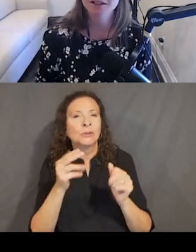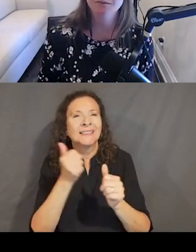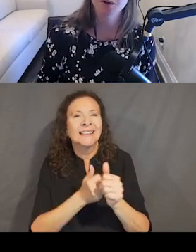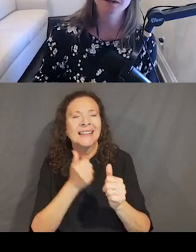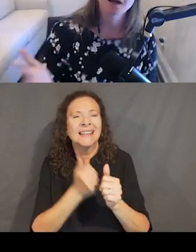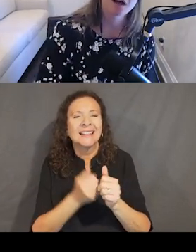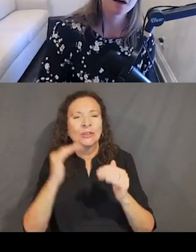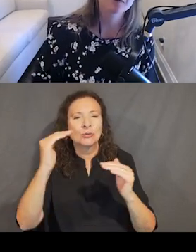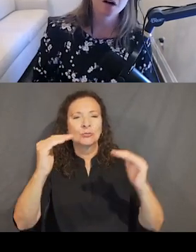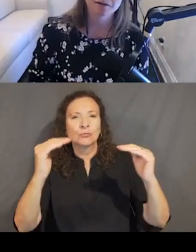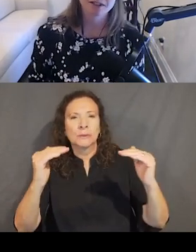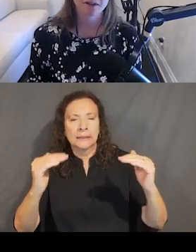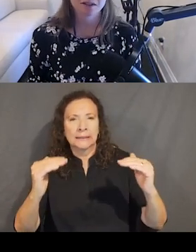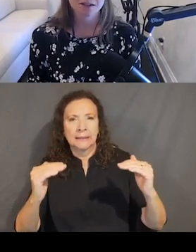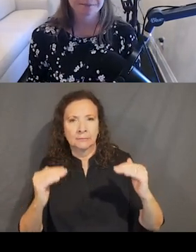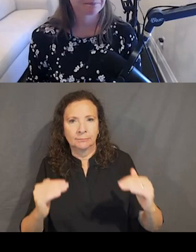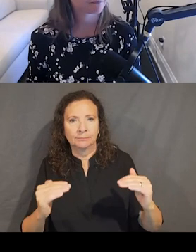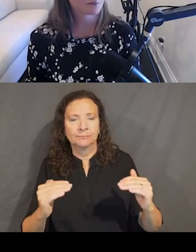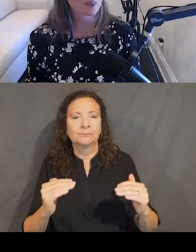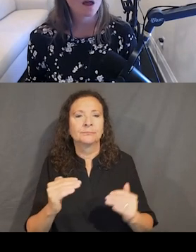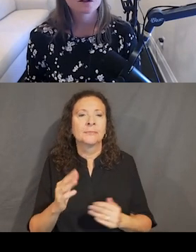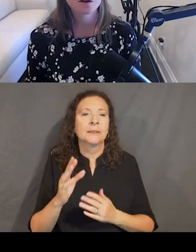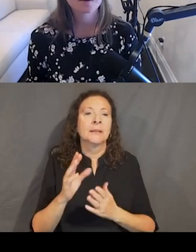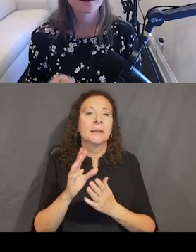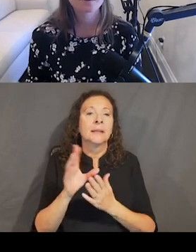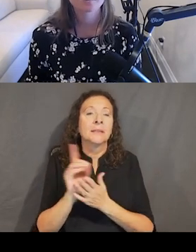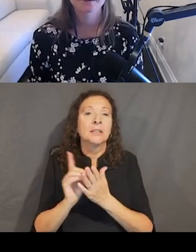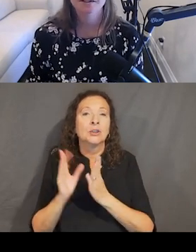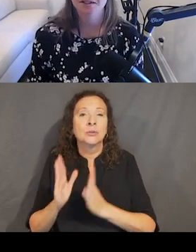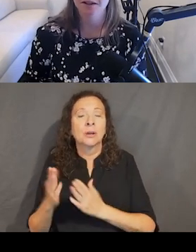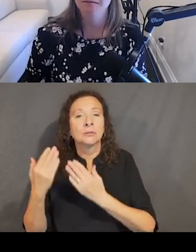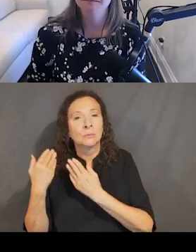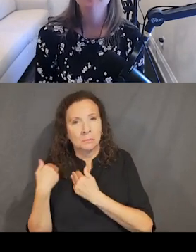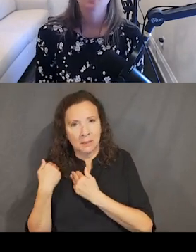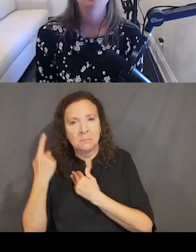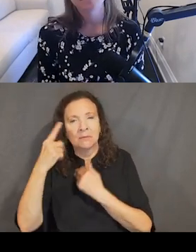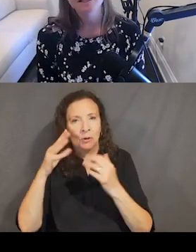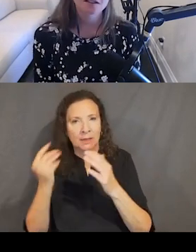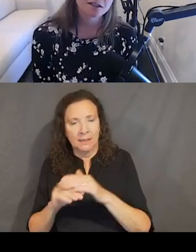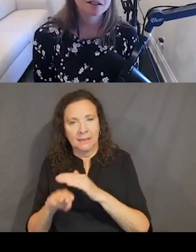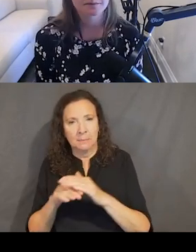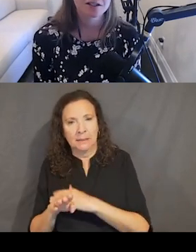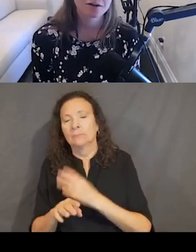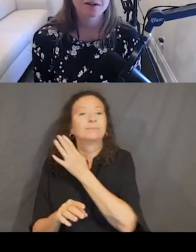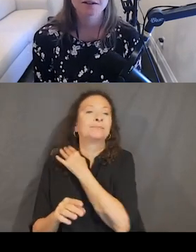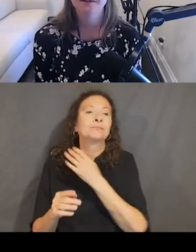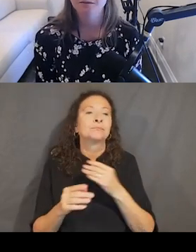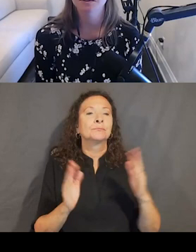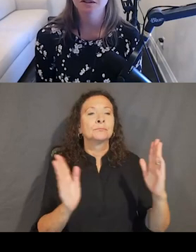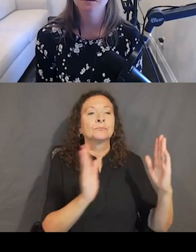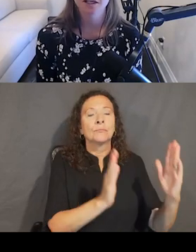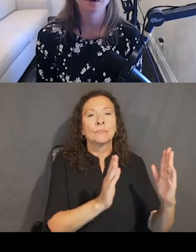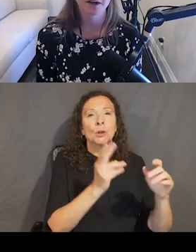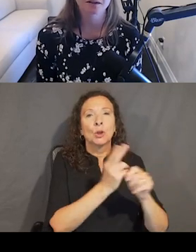accessibility standpoint for all of these functions. So for the user experience designer, well, we basically just need to make sure that there's a